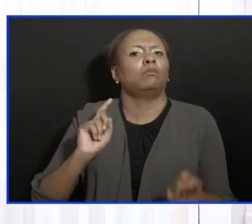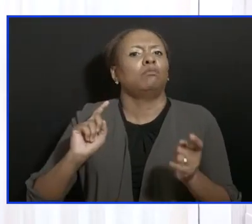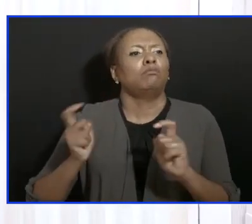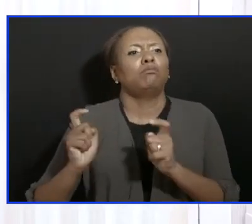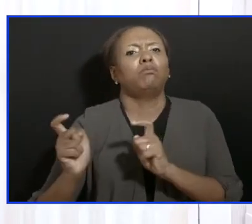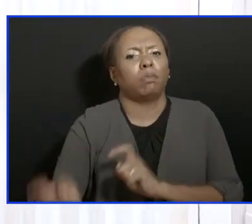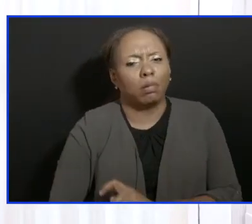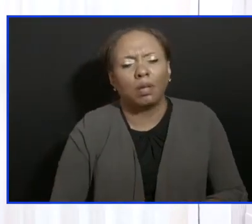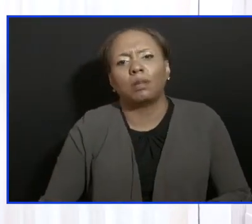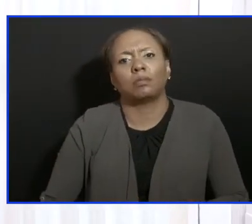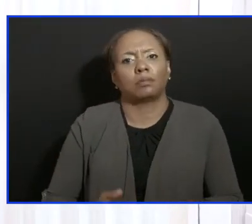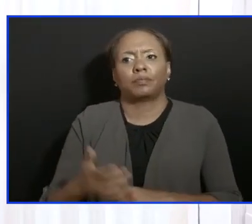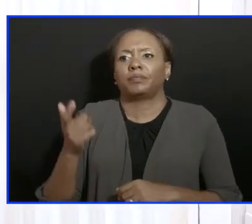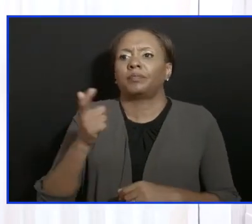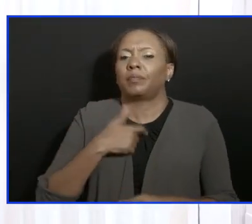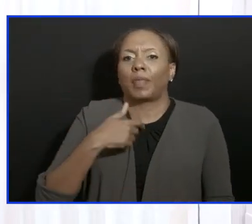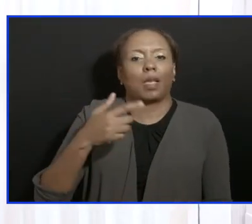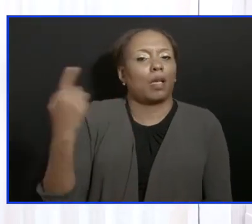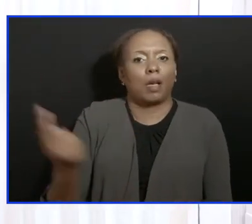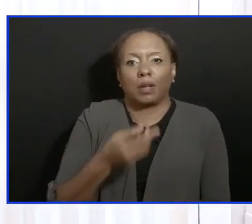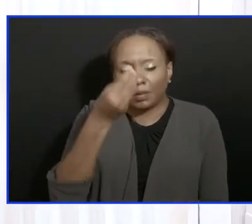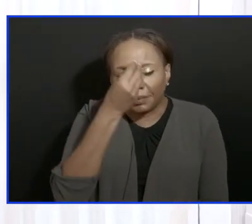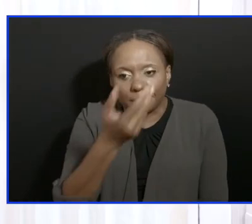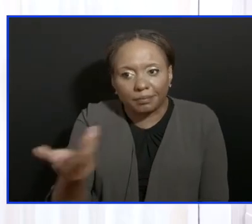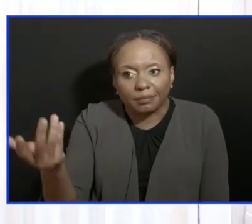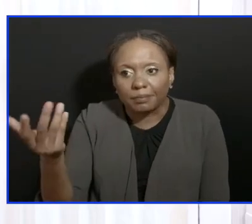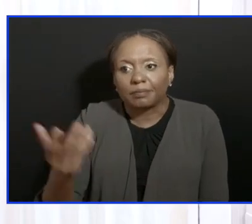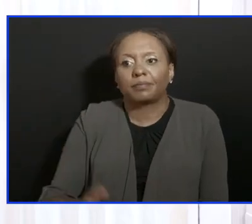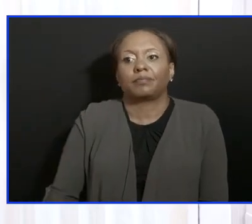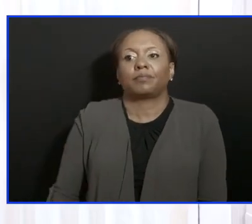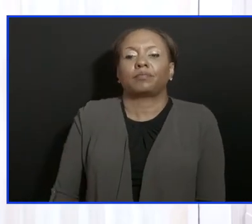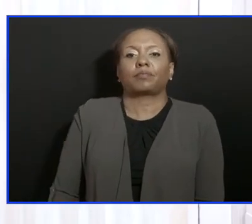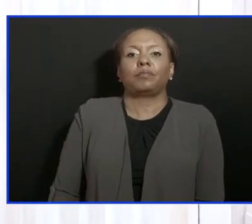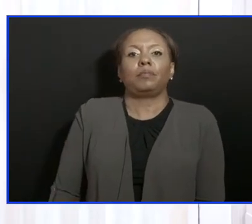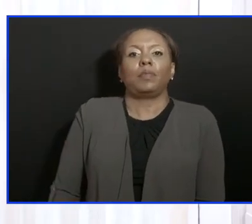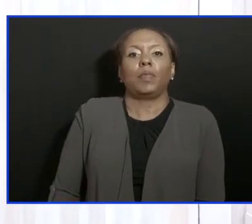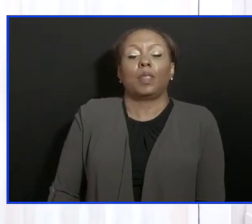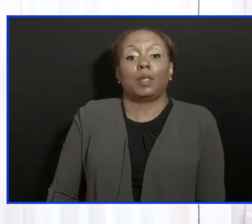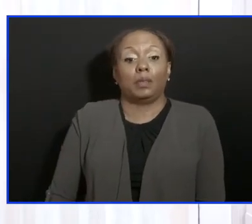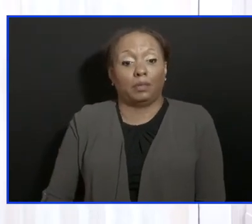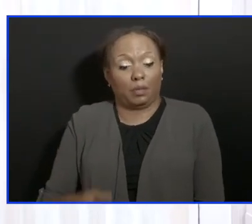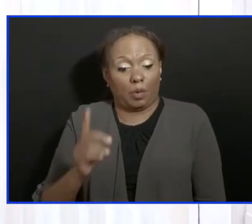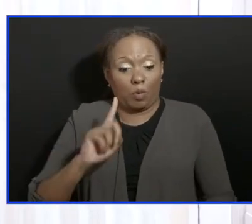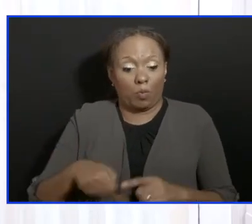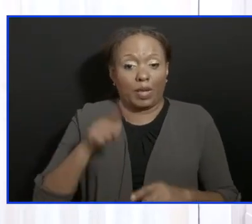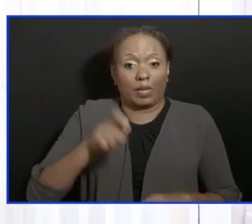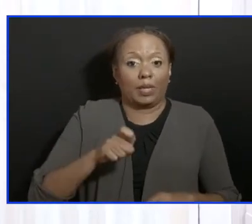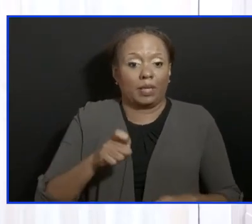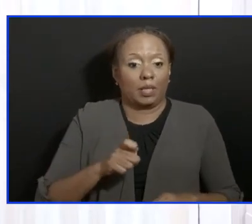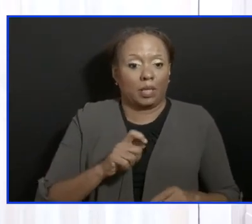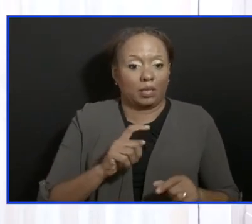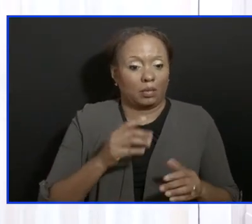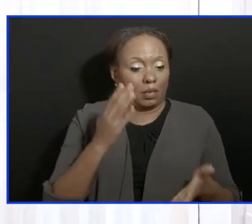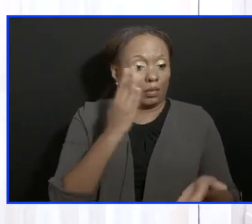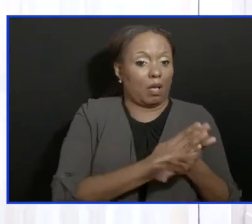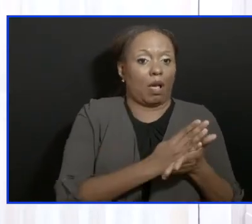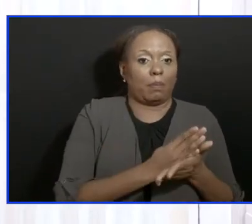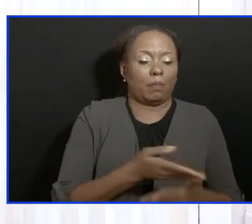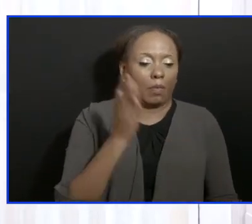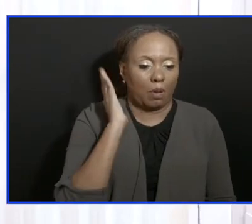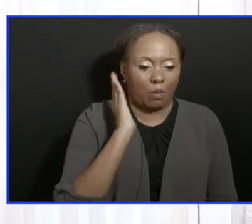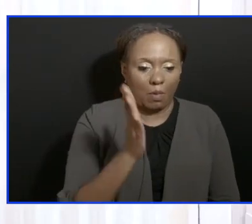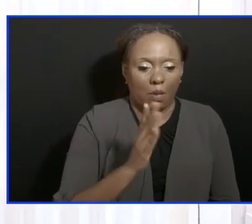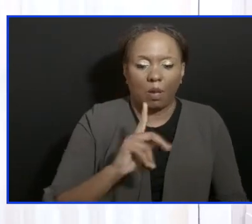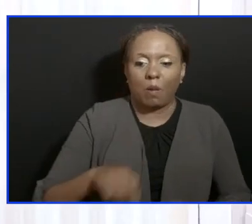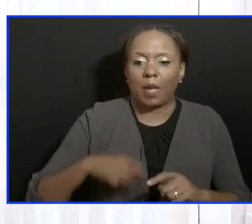in this battle, I've given you one analogy. What has it been? Gas and brakes. Gas and brakes. And the bottom